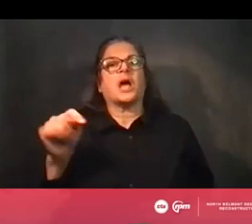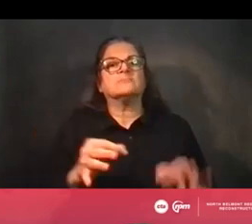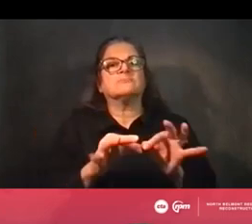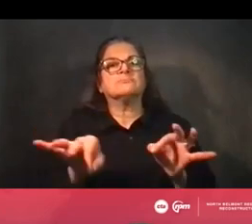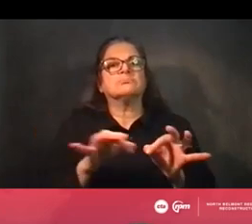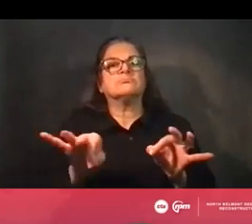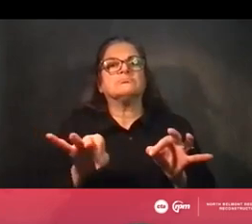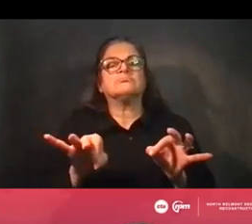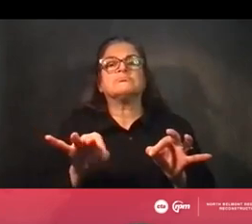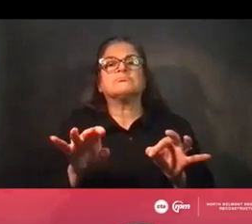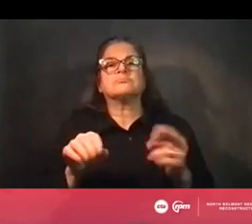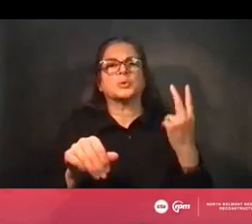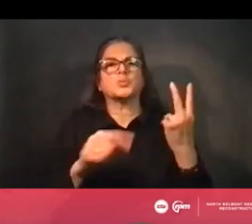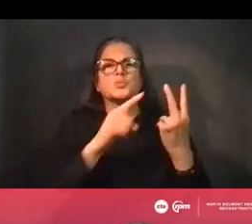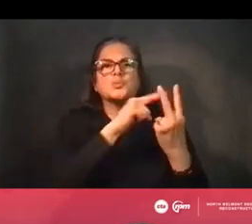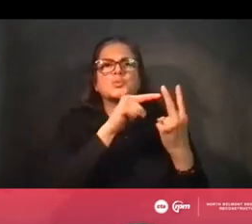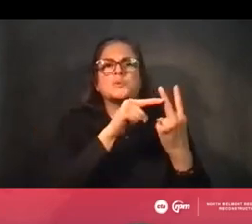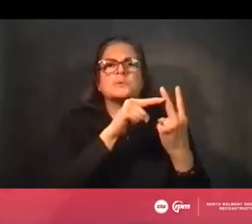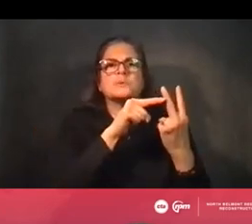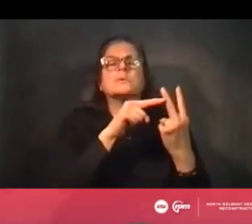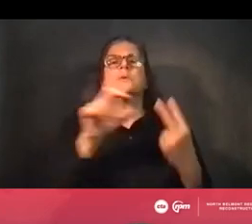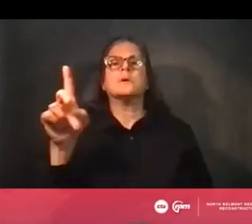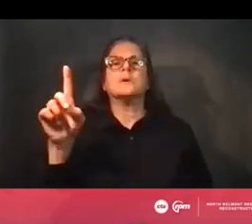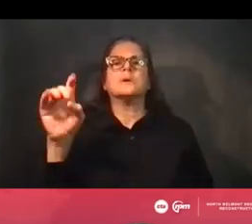I've got two here I want to send over to Don.